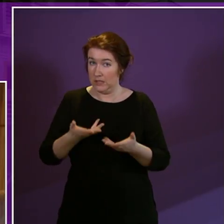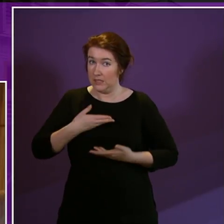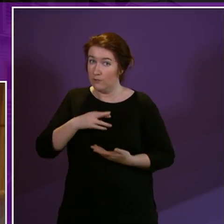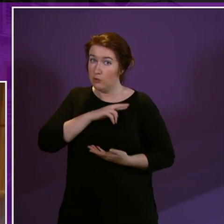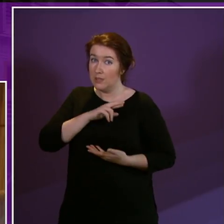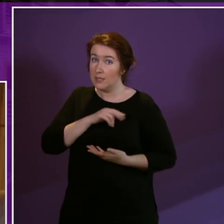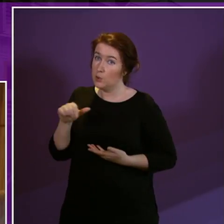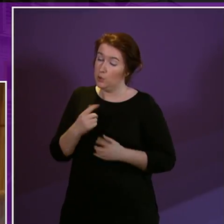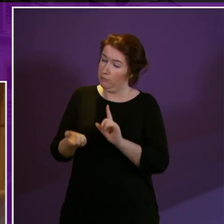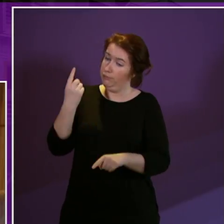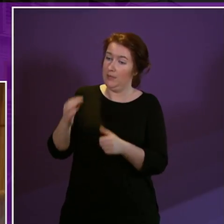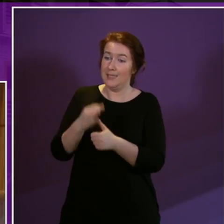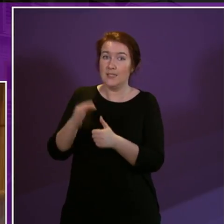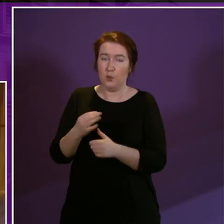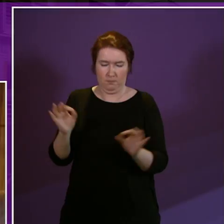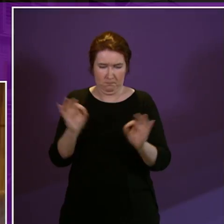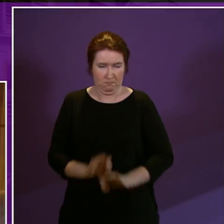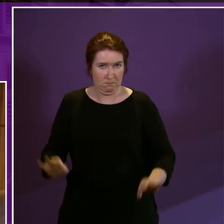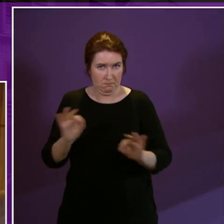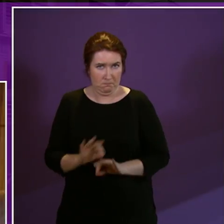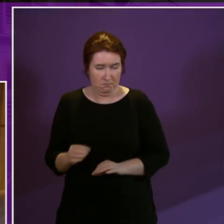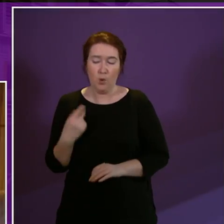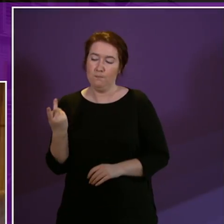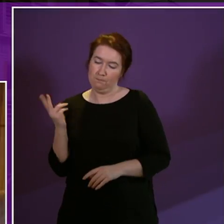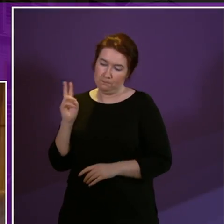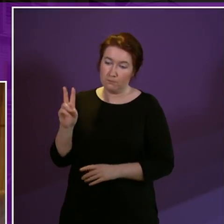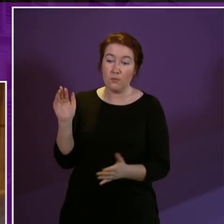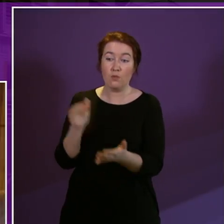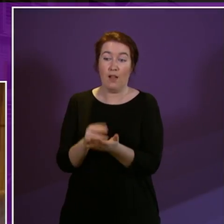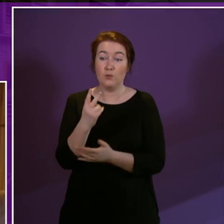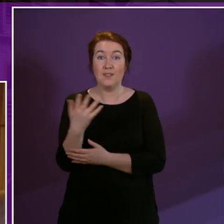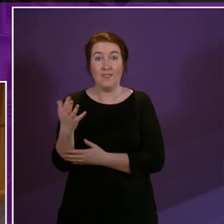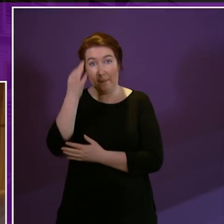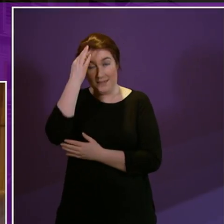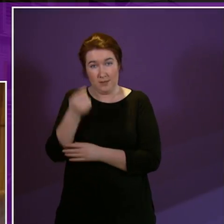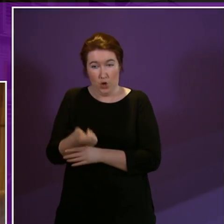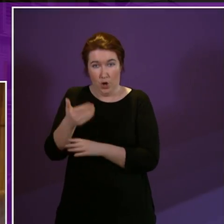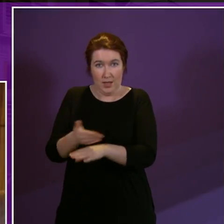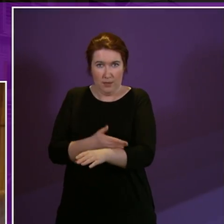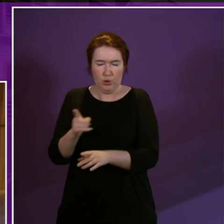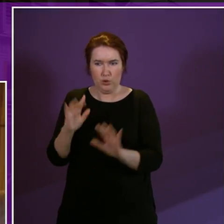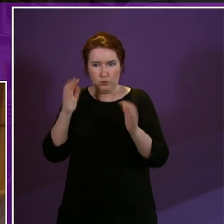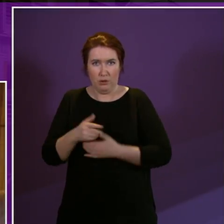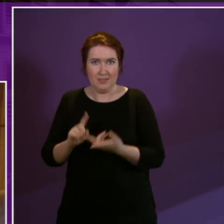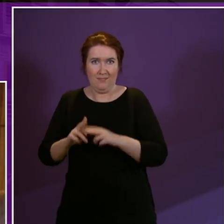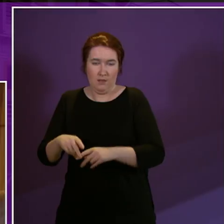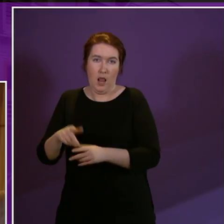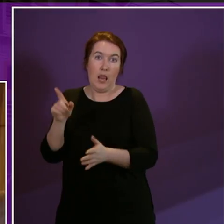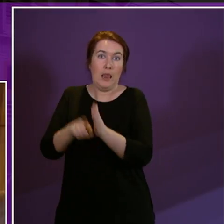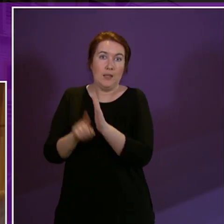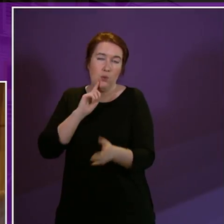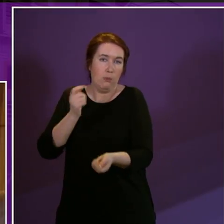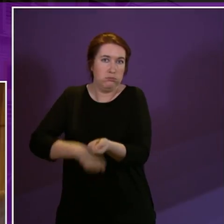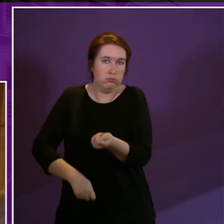for why she was being interviewed early we arrived at the office 25 minutes early as my constituent was worried she would be sanctioned as she was late